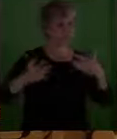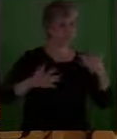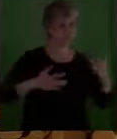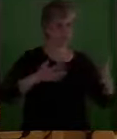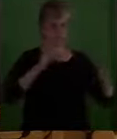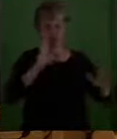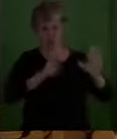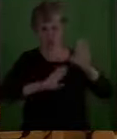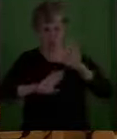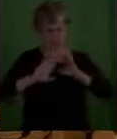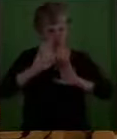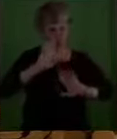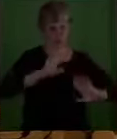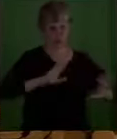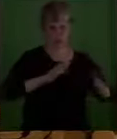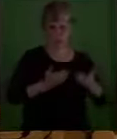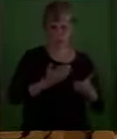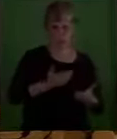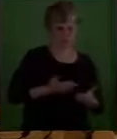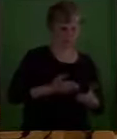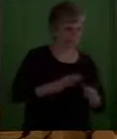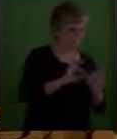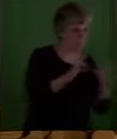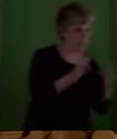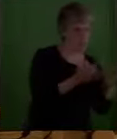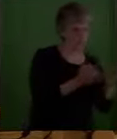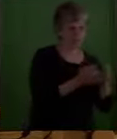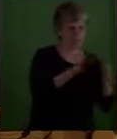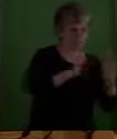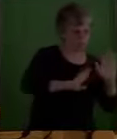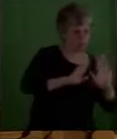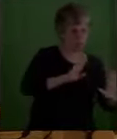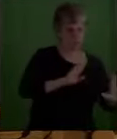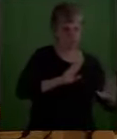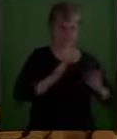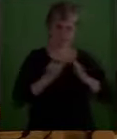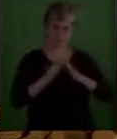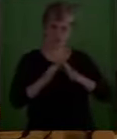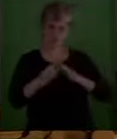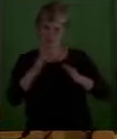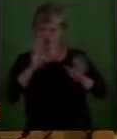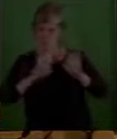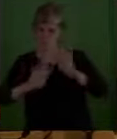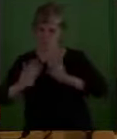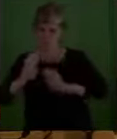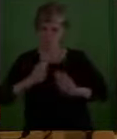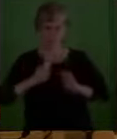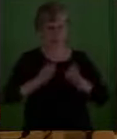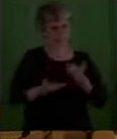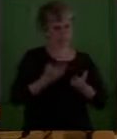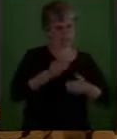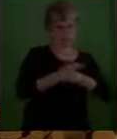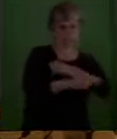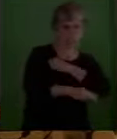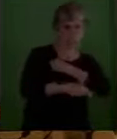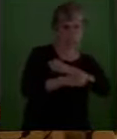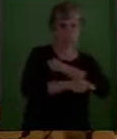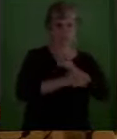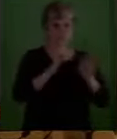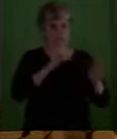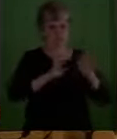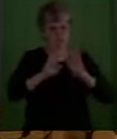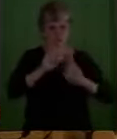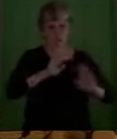worries you have. You may be worried for your family. may be worried for your community. You may be worried for our nation. You're worried for the world.